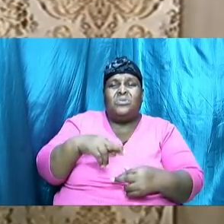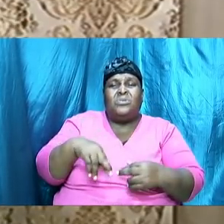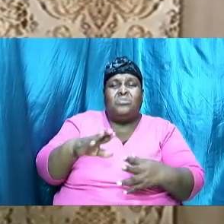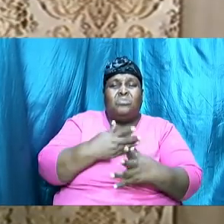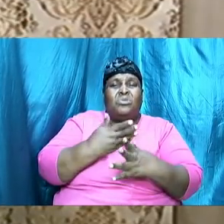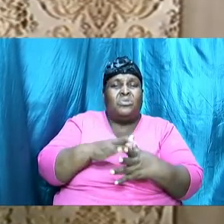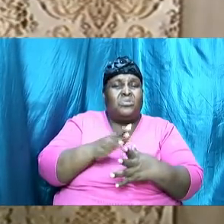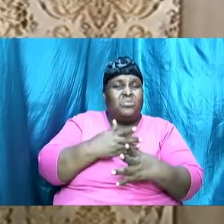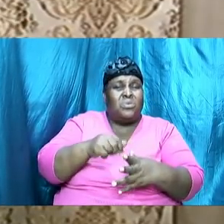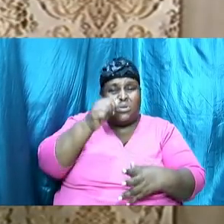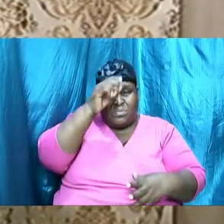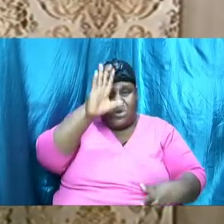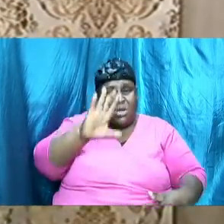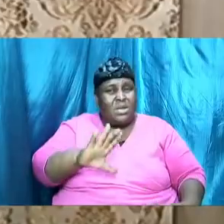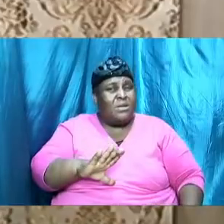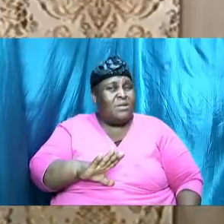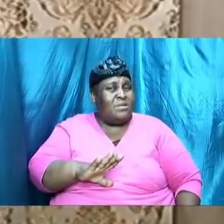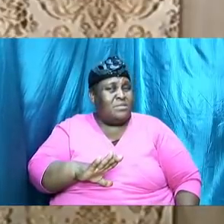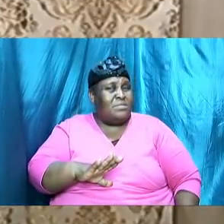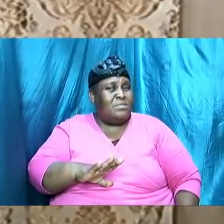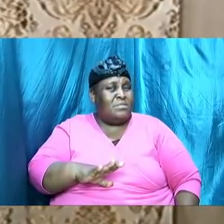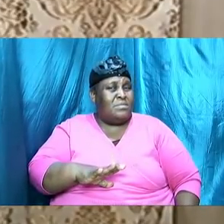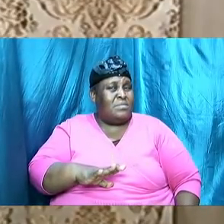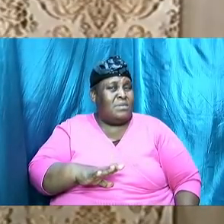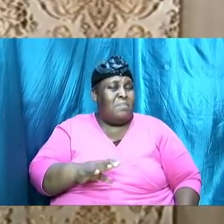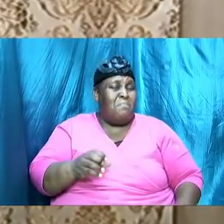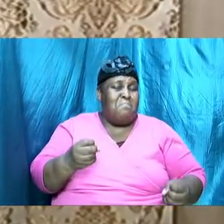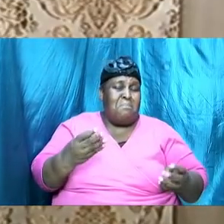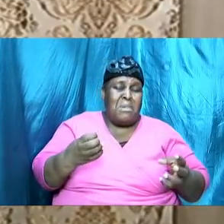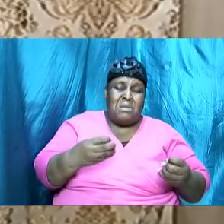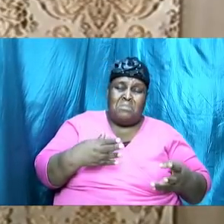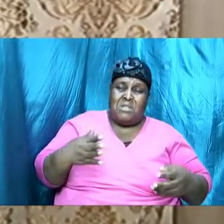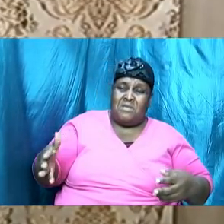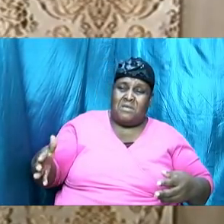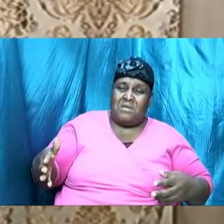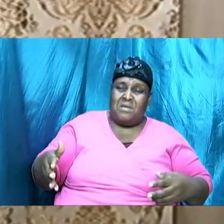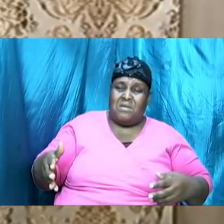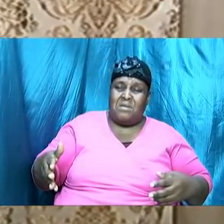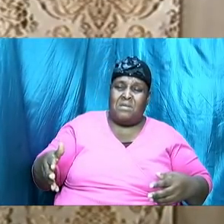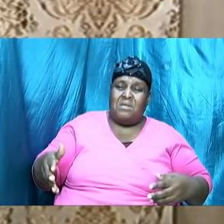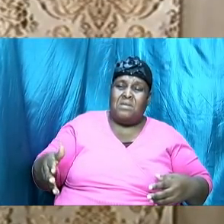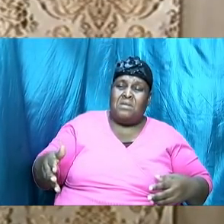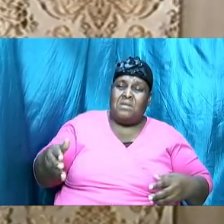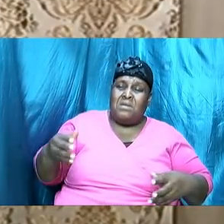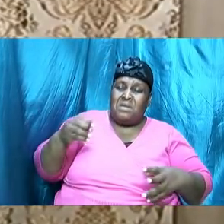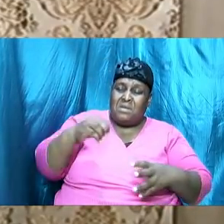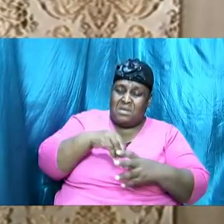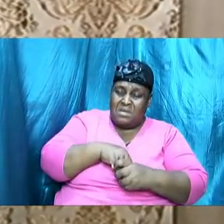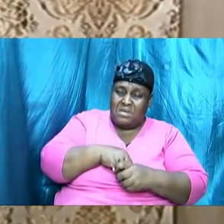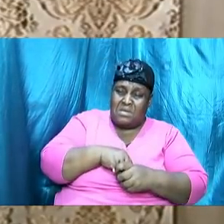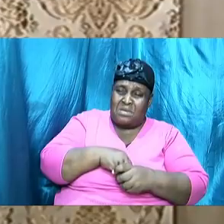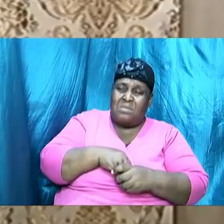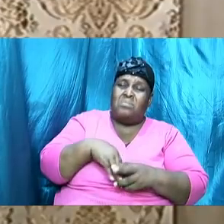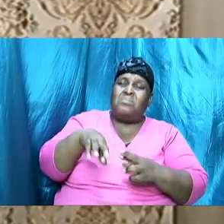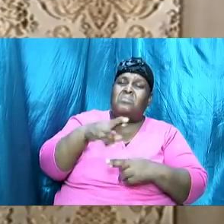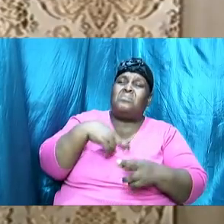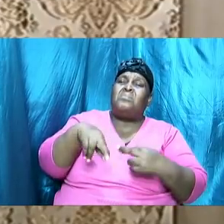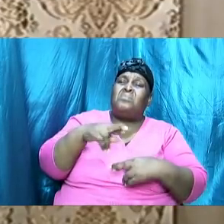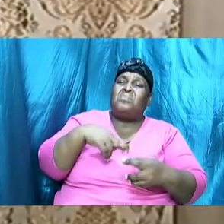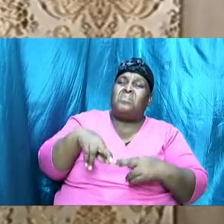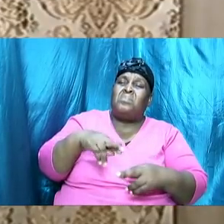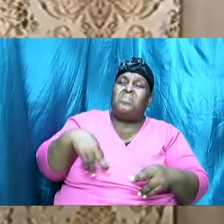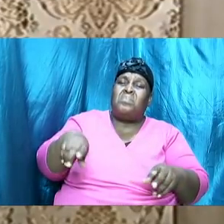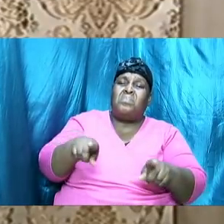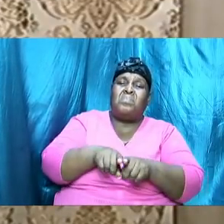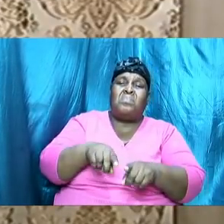men and a lot of things are happening in our vertical relationship the relationship with us